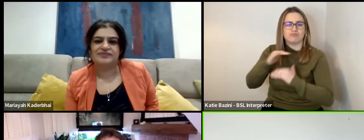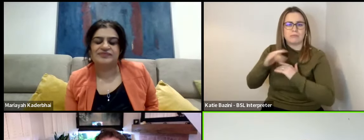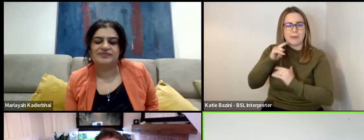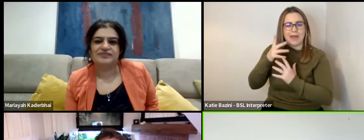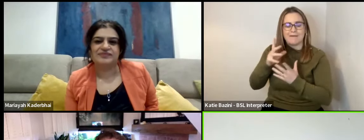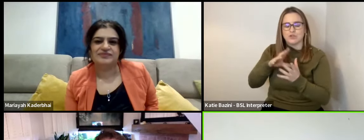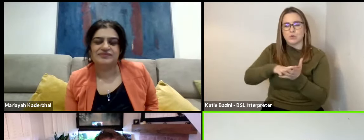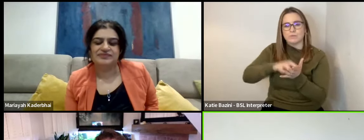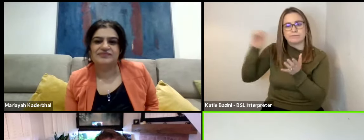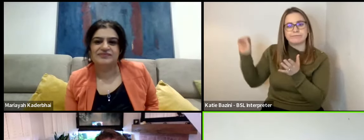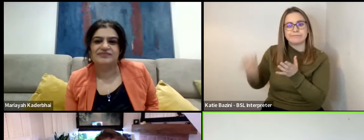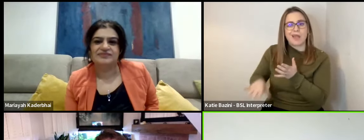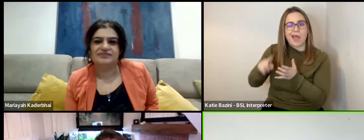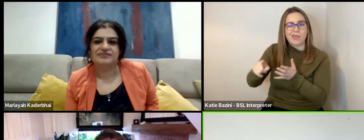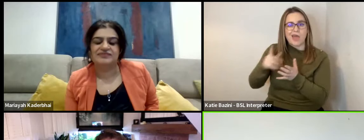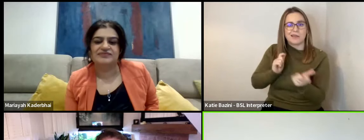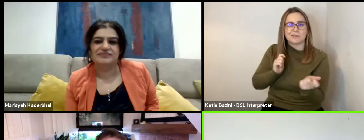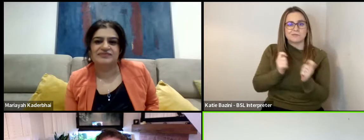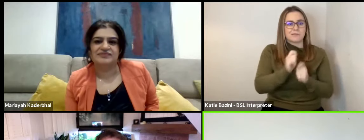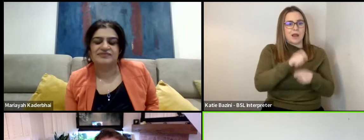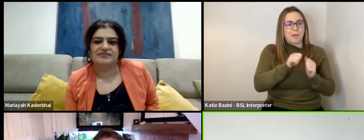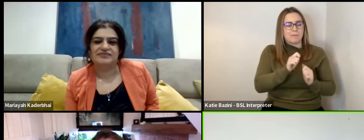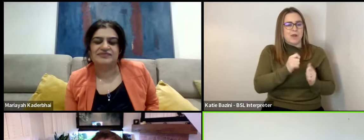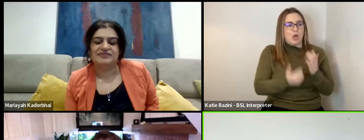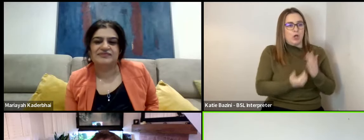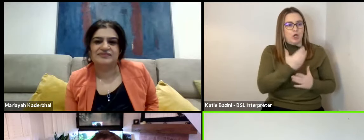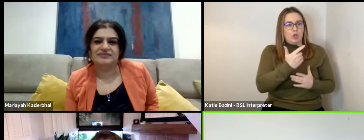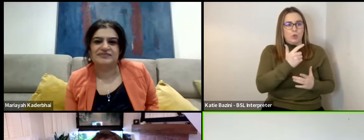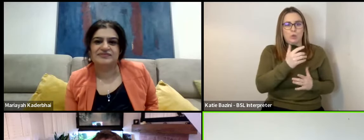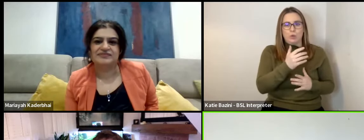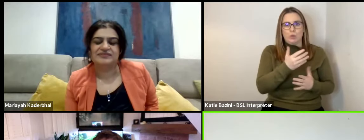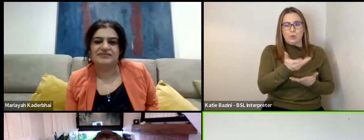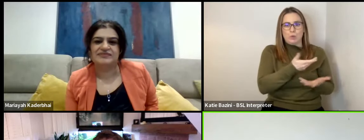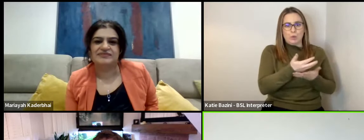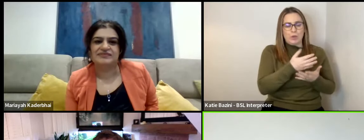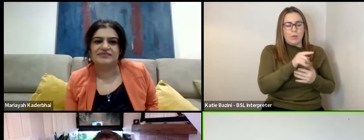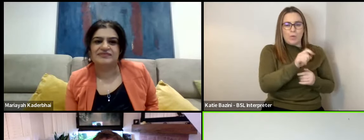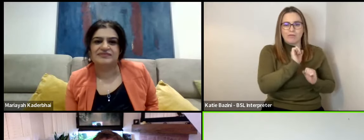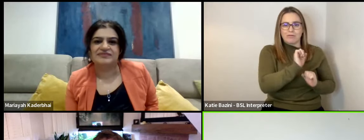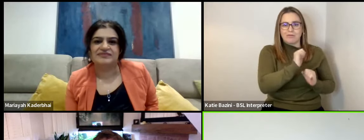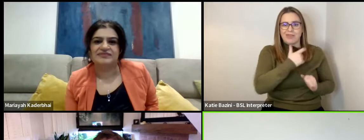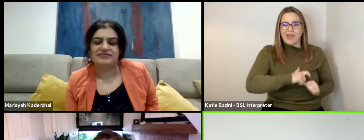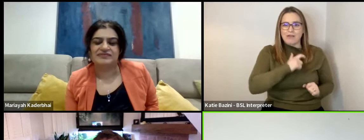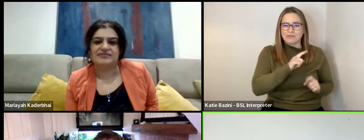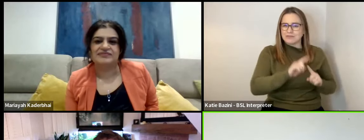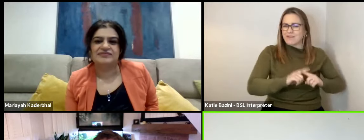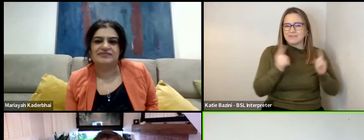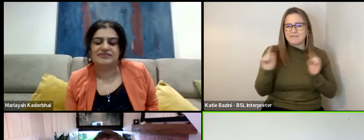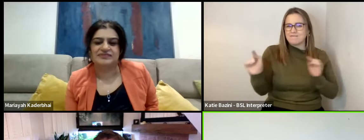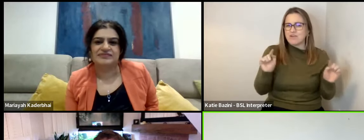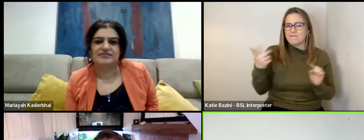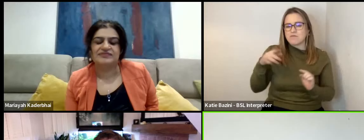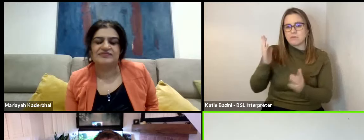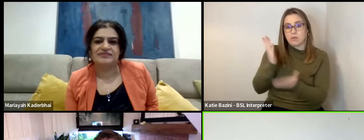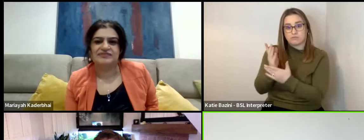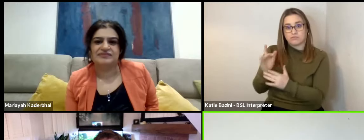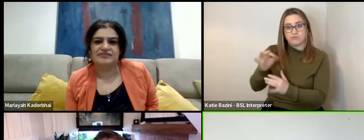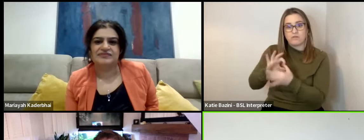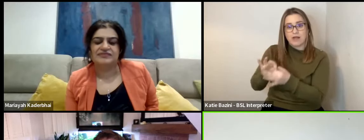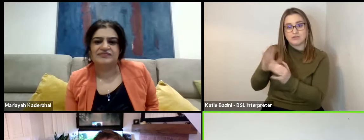your characters. Stephen knows, you know, his way with Hannah, his missus. And it's a different thing. It's very different. So